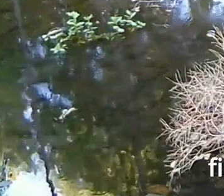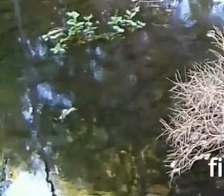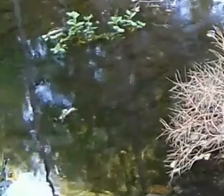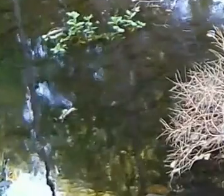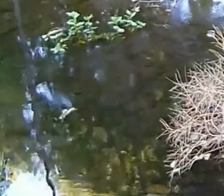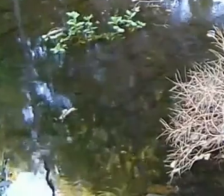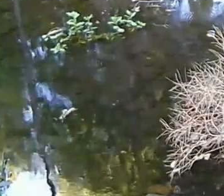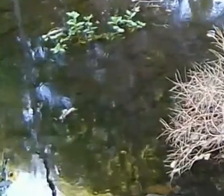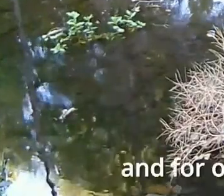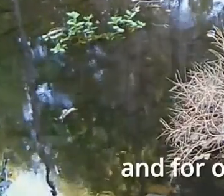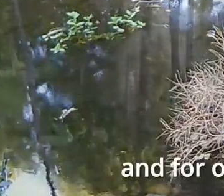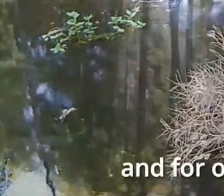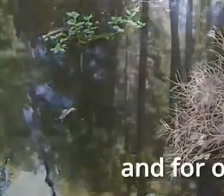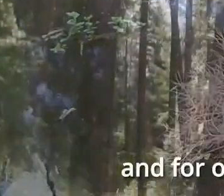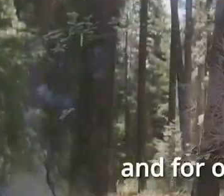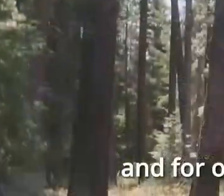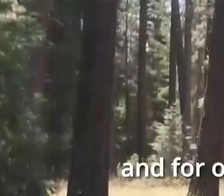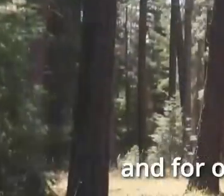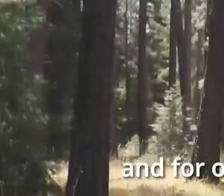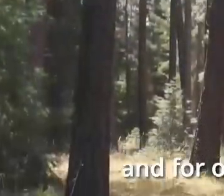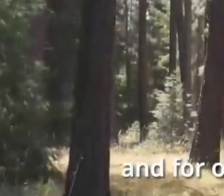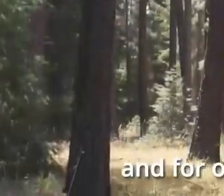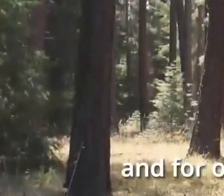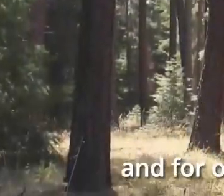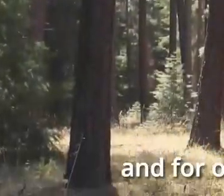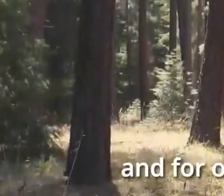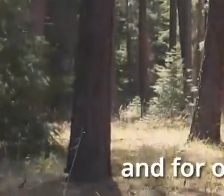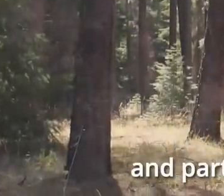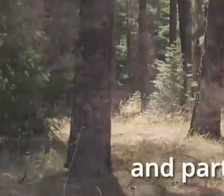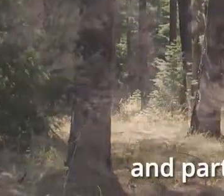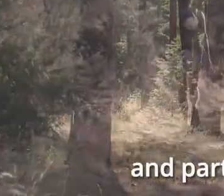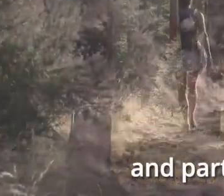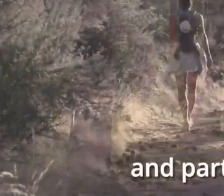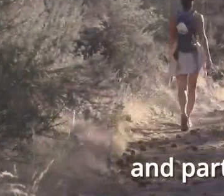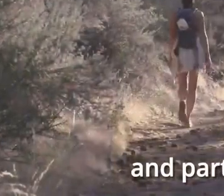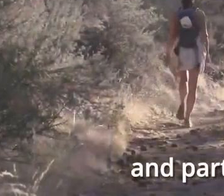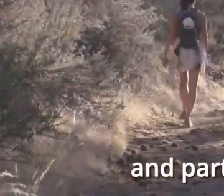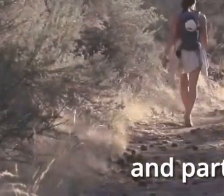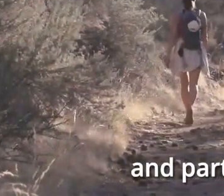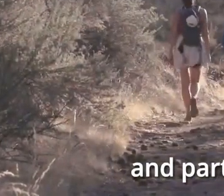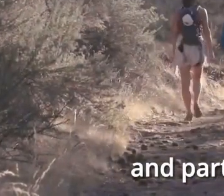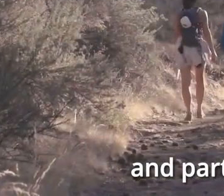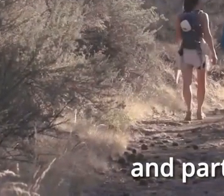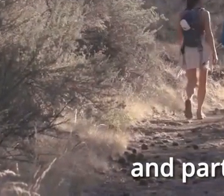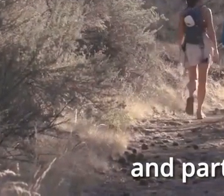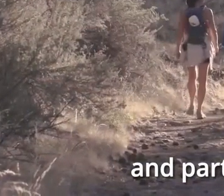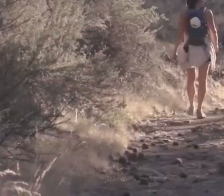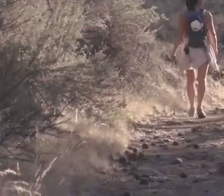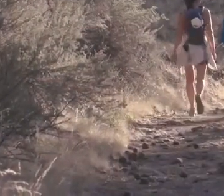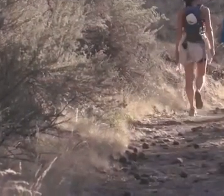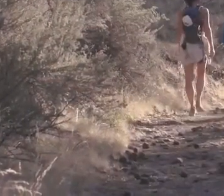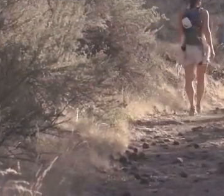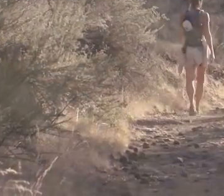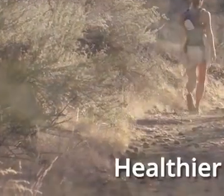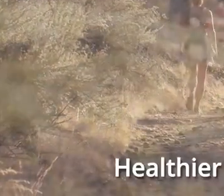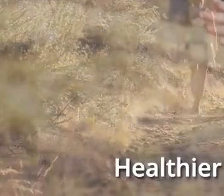to thrive, and for our local communities to engage and participate in this important work.